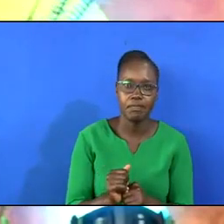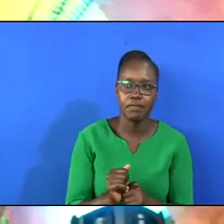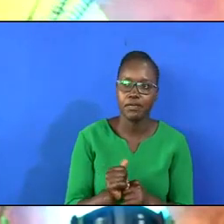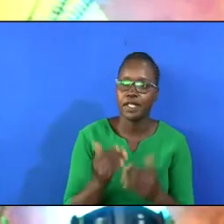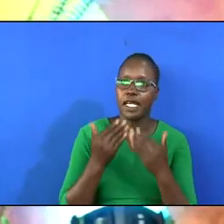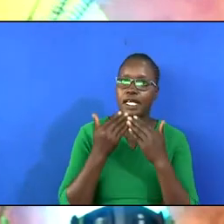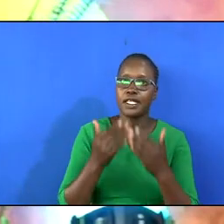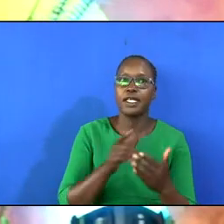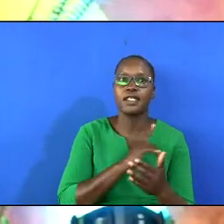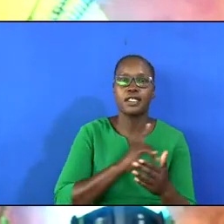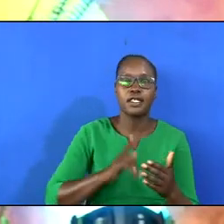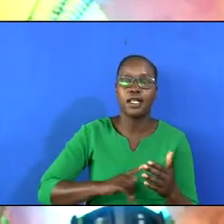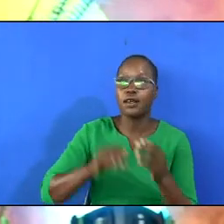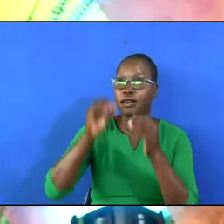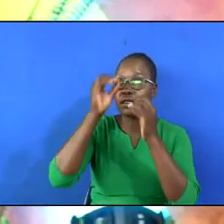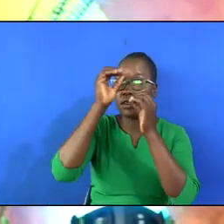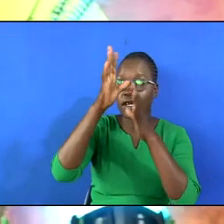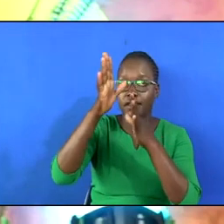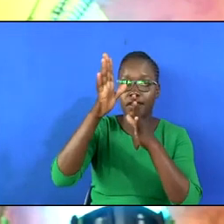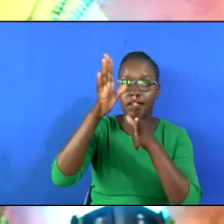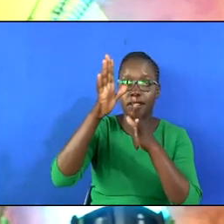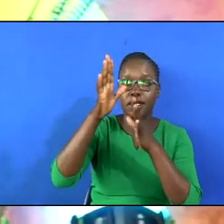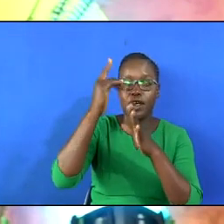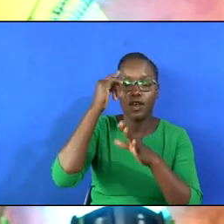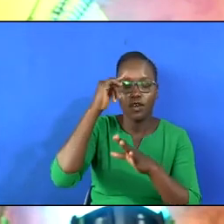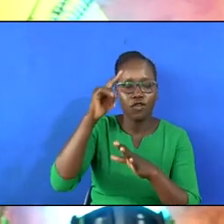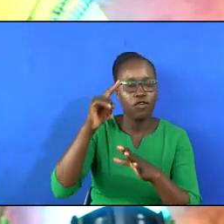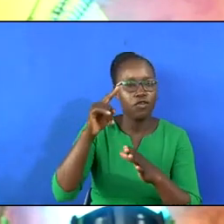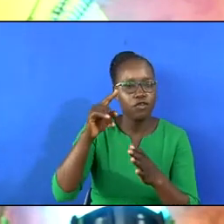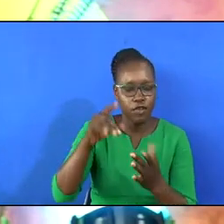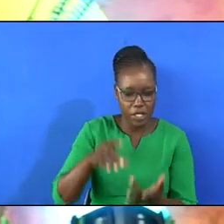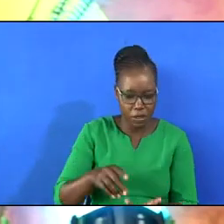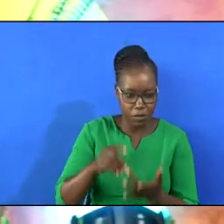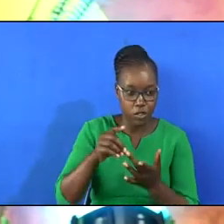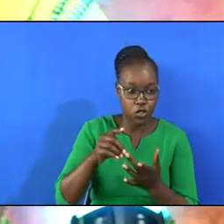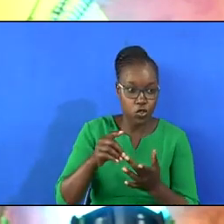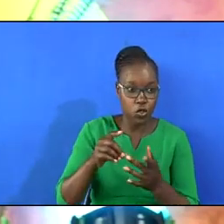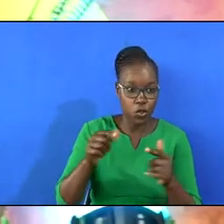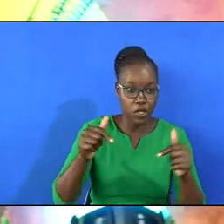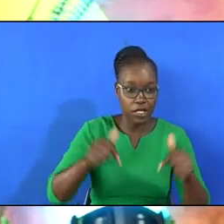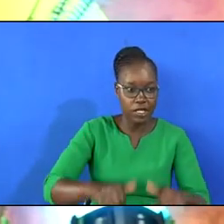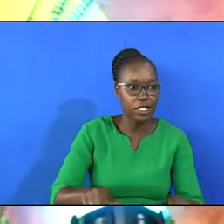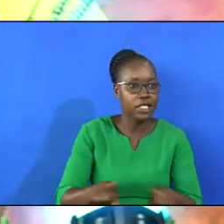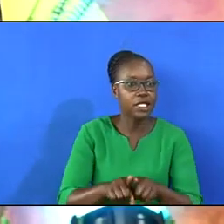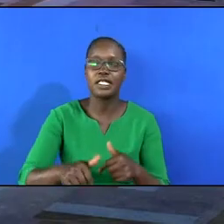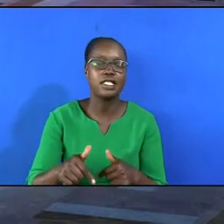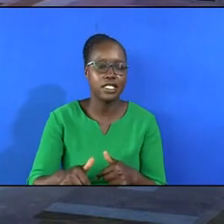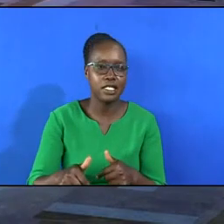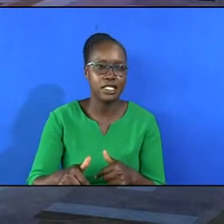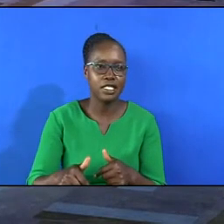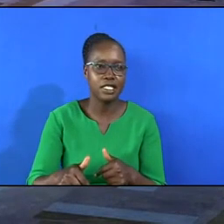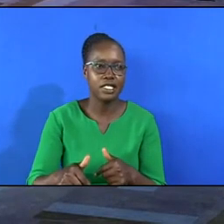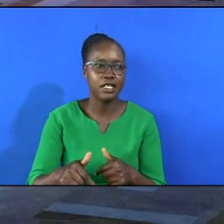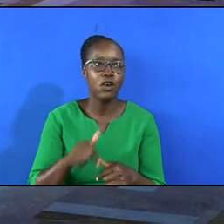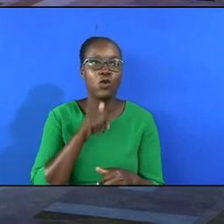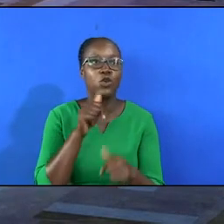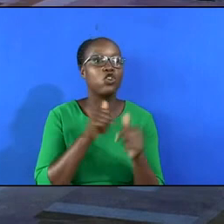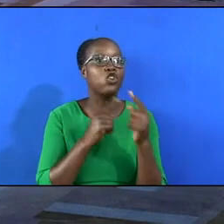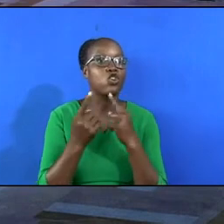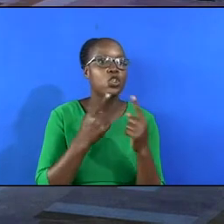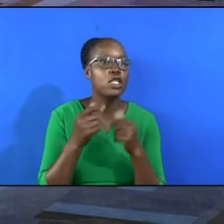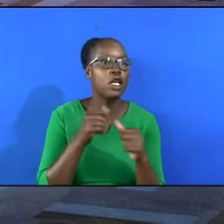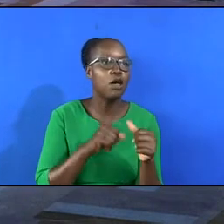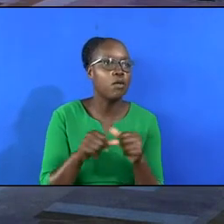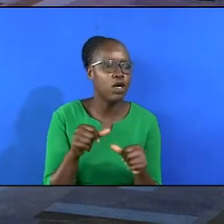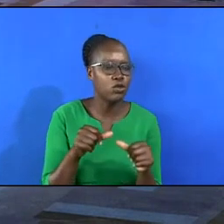the Lord our God for such a day that he has prepared. We are not talking about